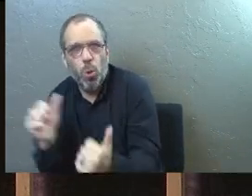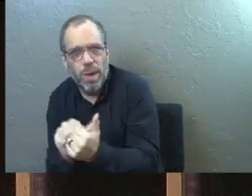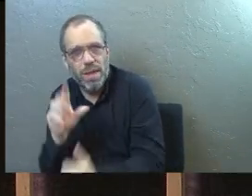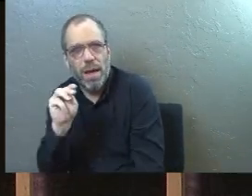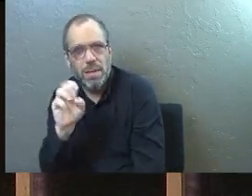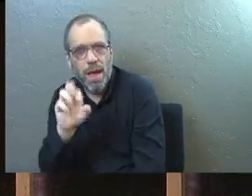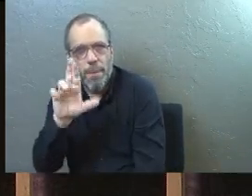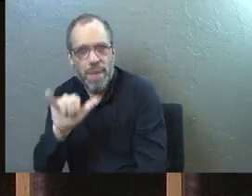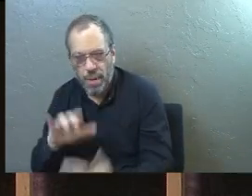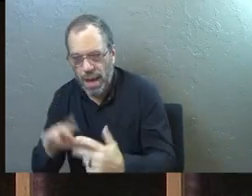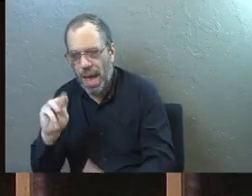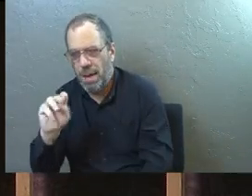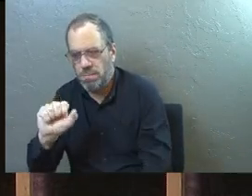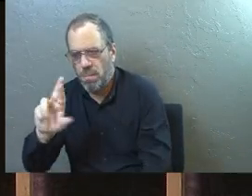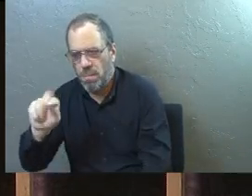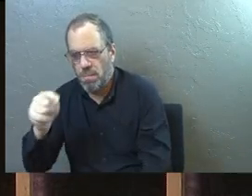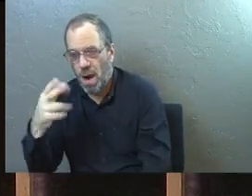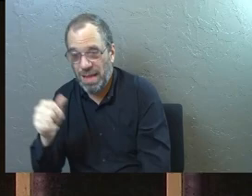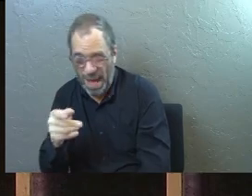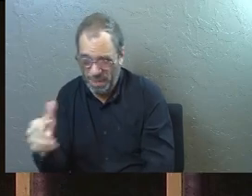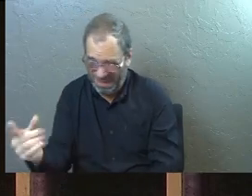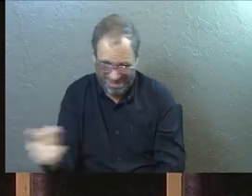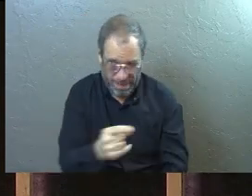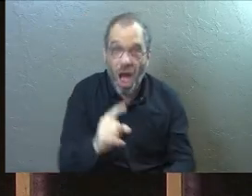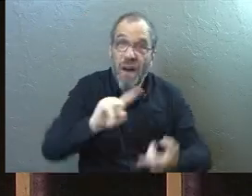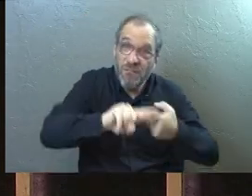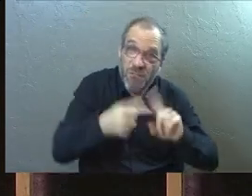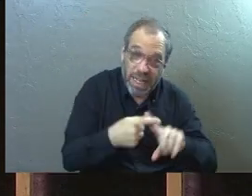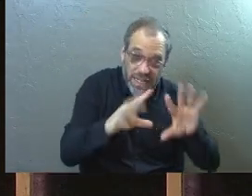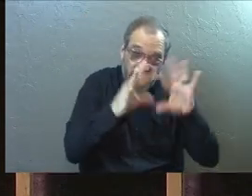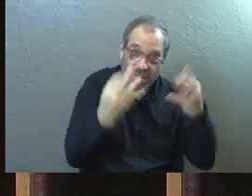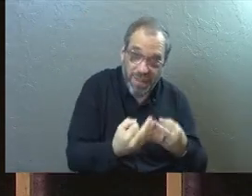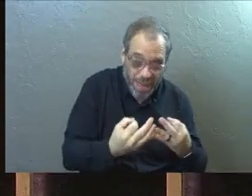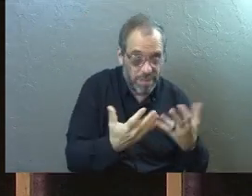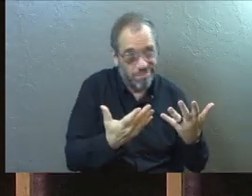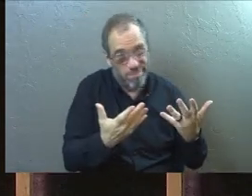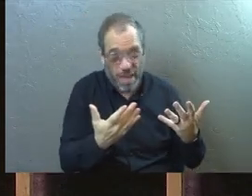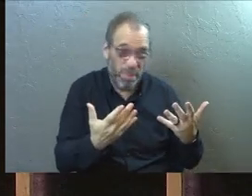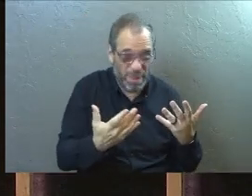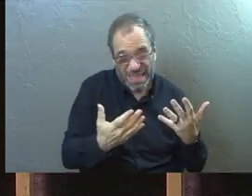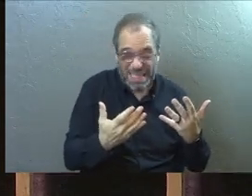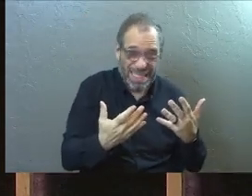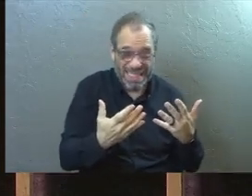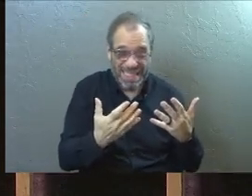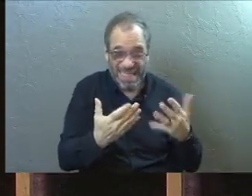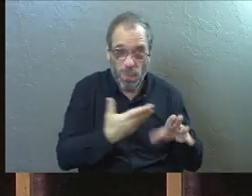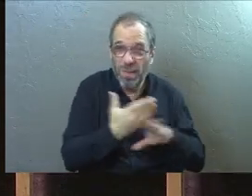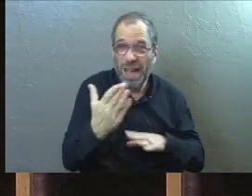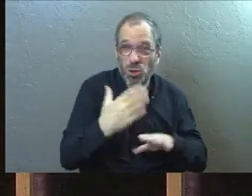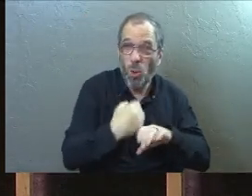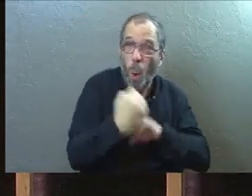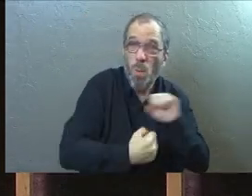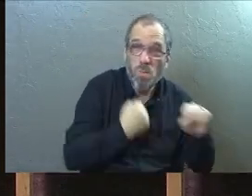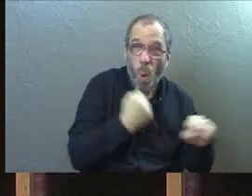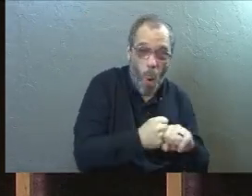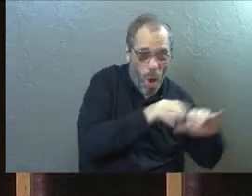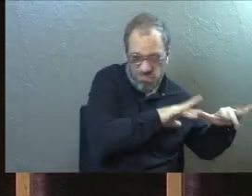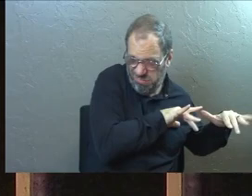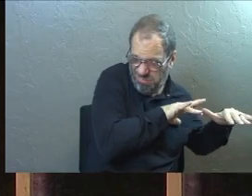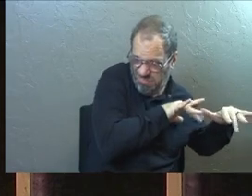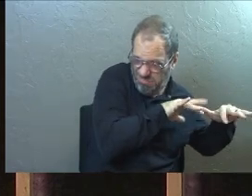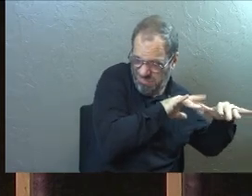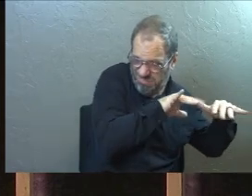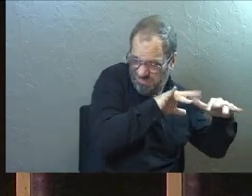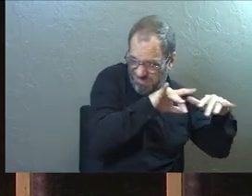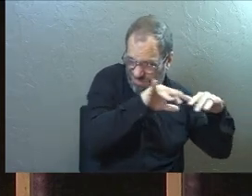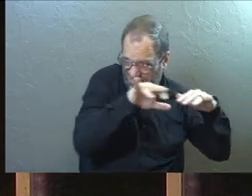sisters. Because they were so close to Jerusalem, extended friends and family, possibly even professional mourners had all come from